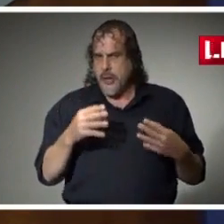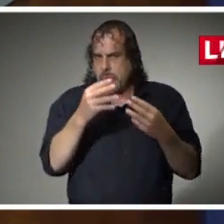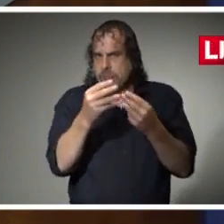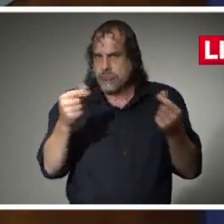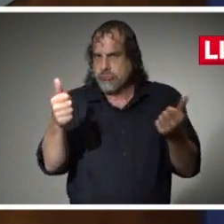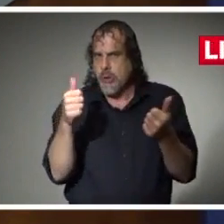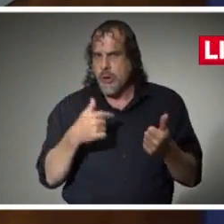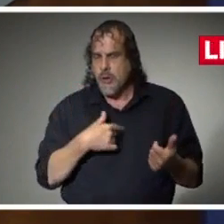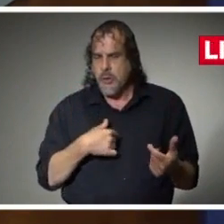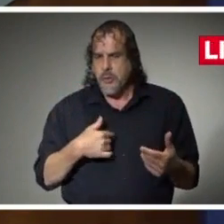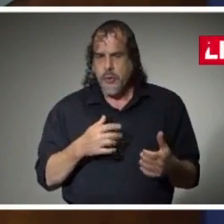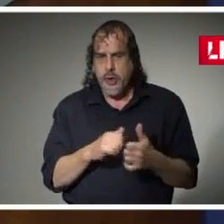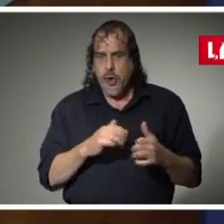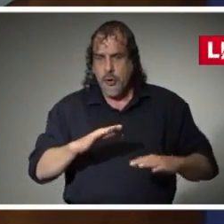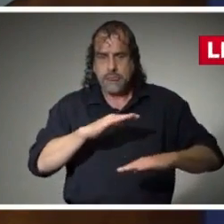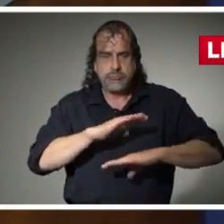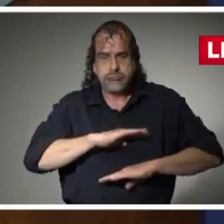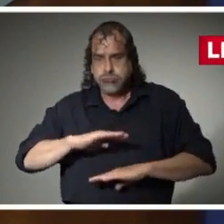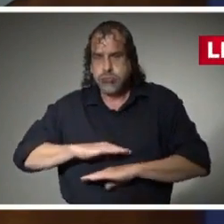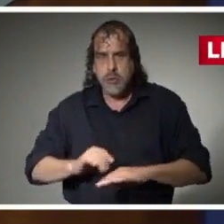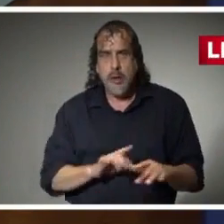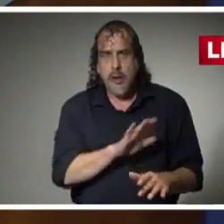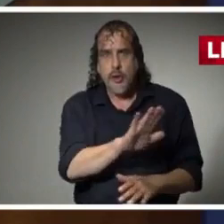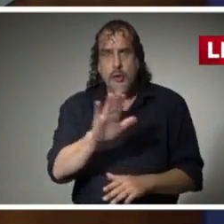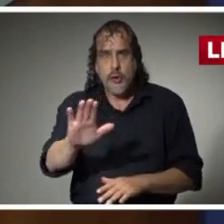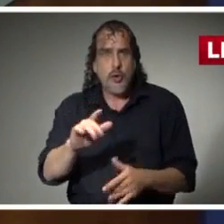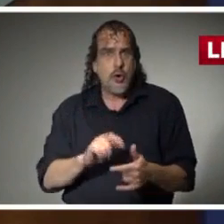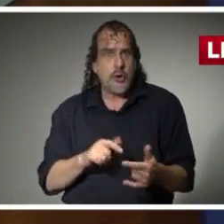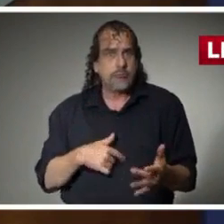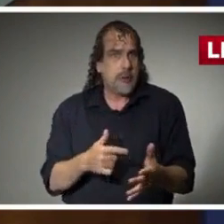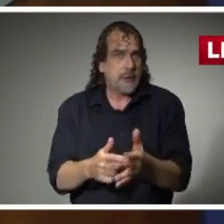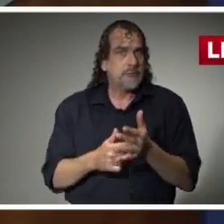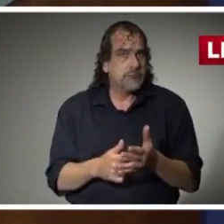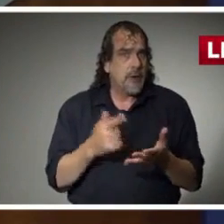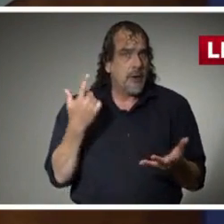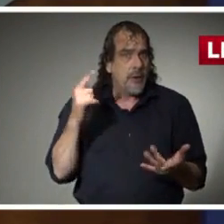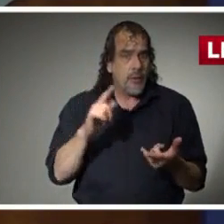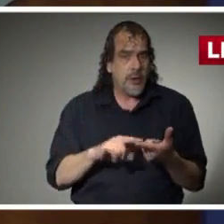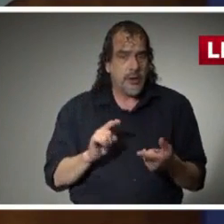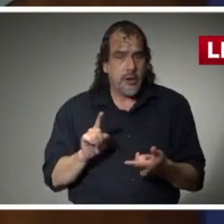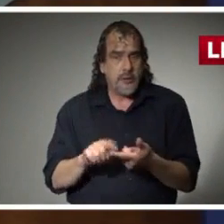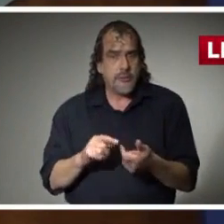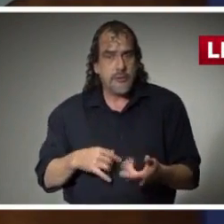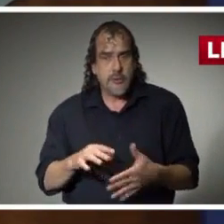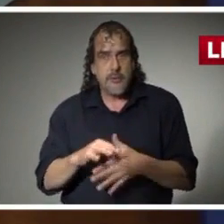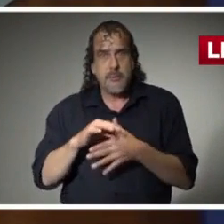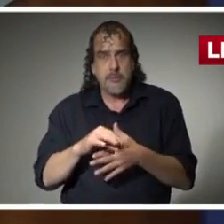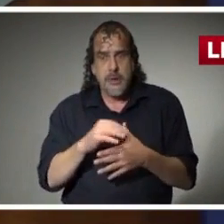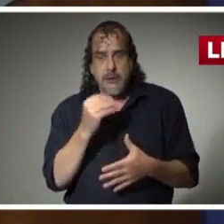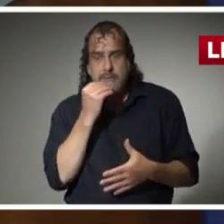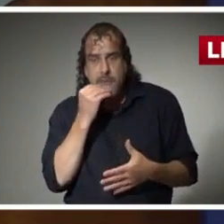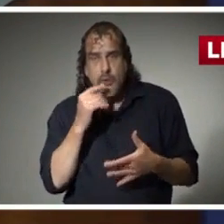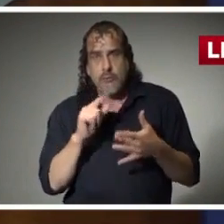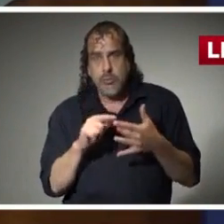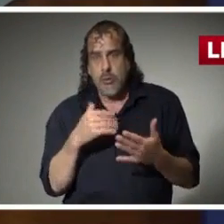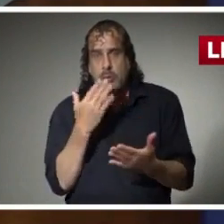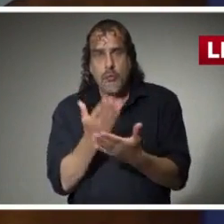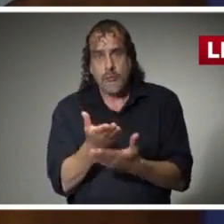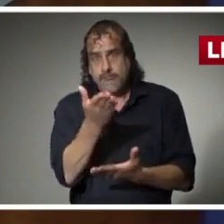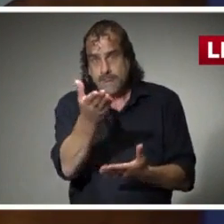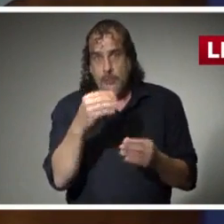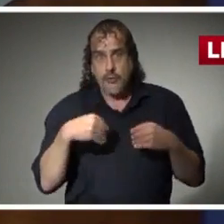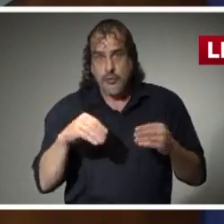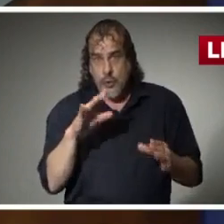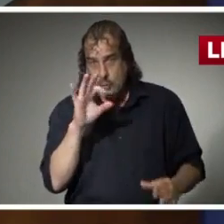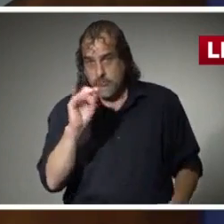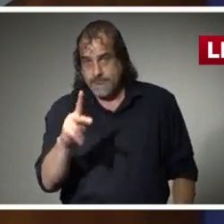to make sure that we meet the needs and meet the demands of Americans when it comes to ensuring that food gets to where it